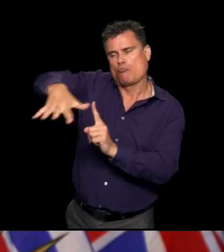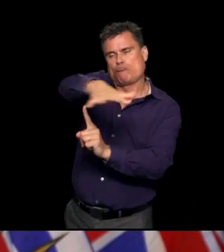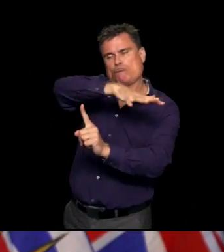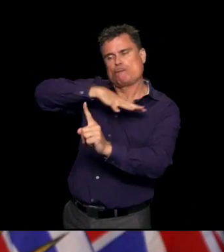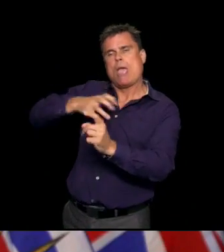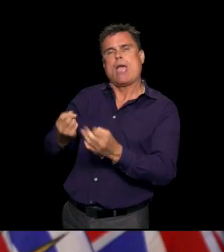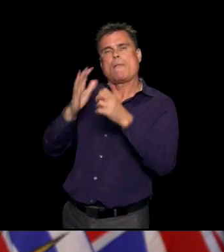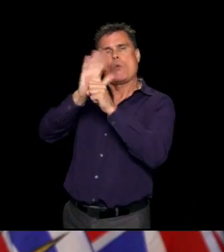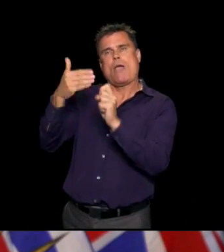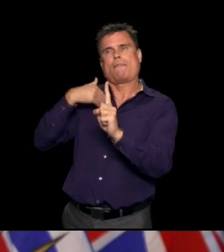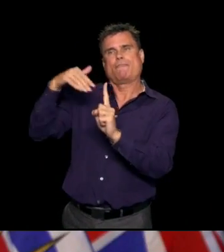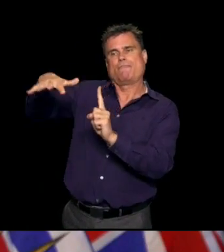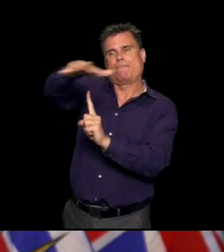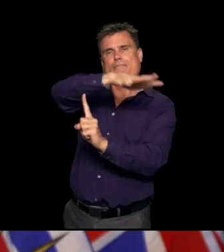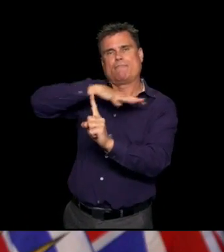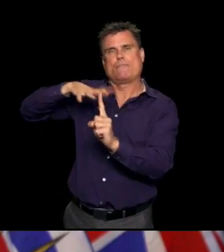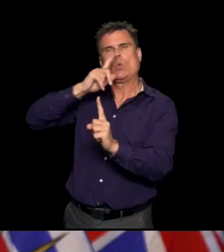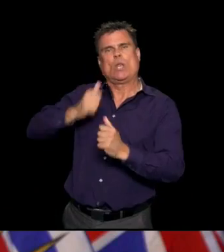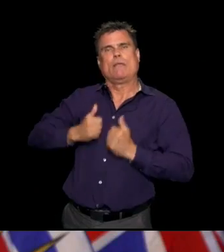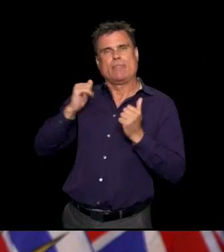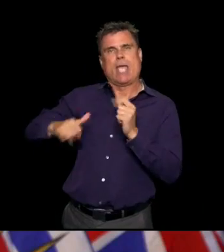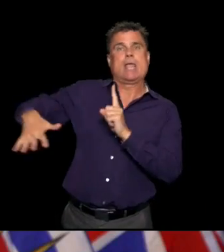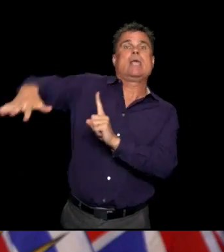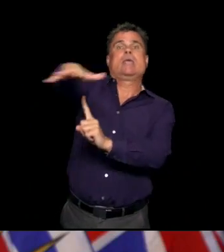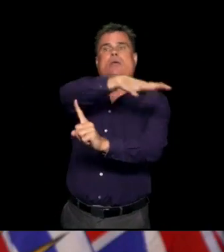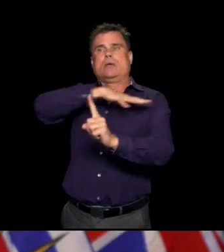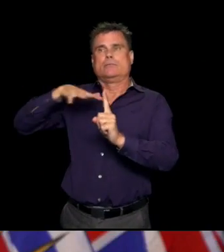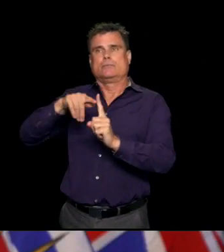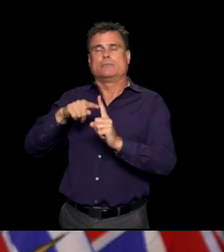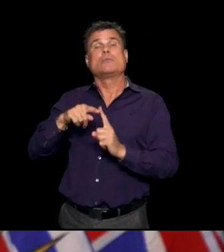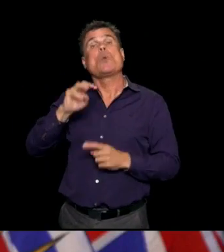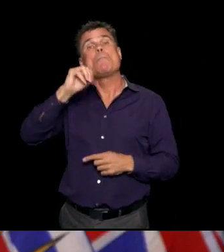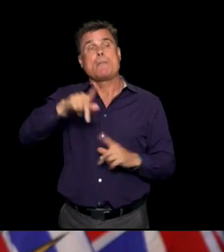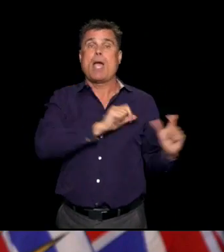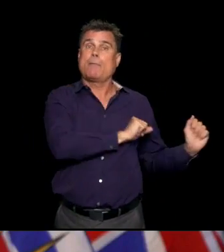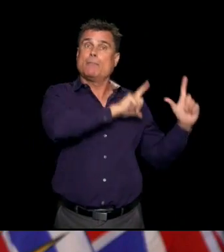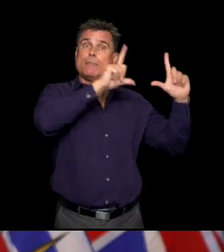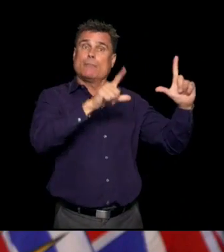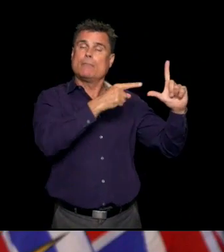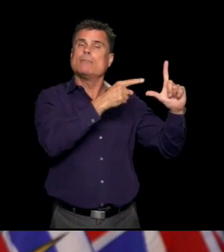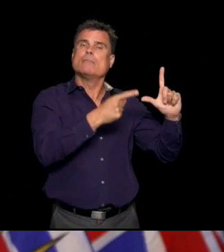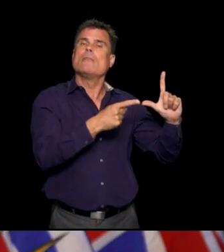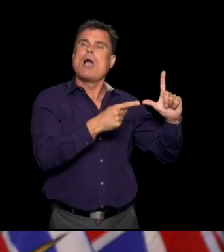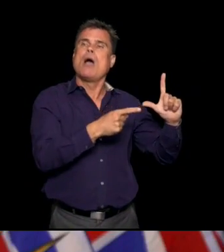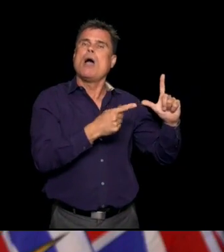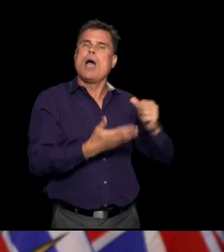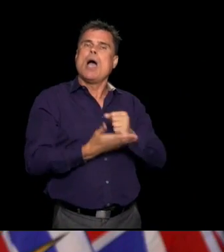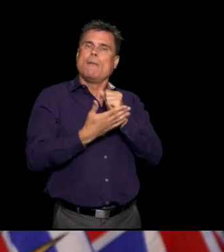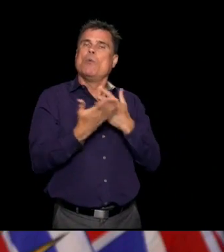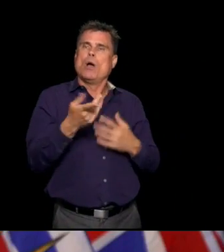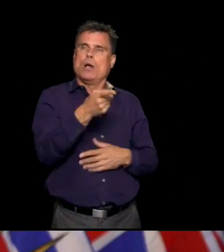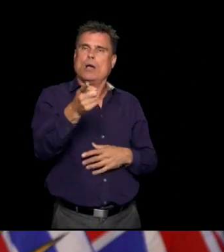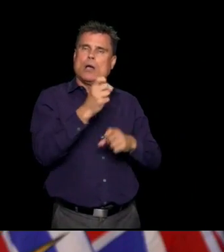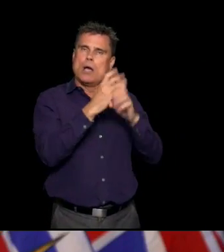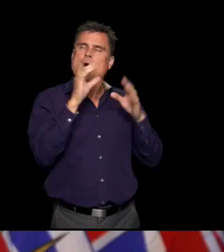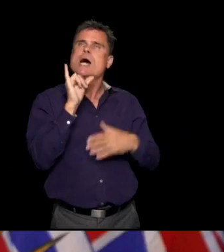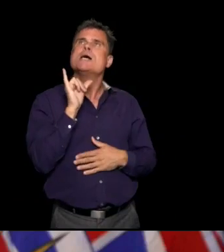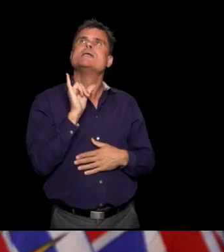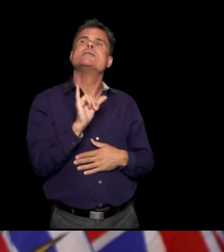we need to put the picture together with our understanding of the outbreaks that we're having happening. You know that the clusters of cases,